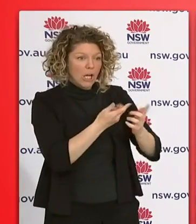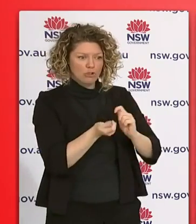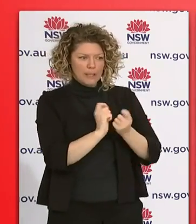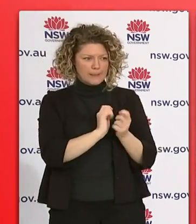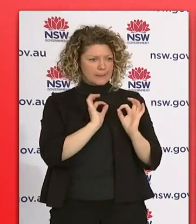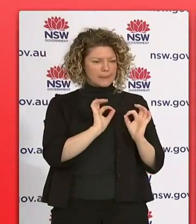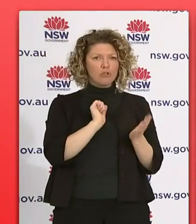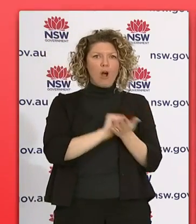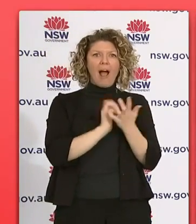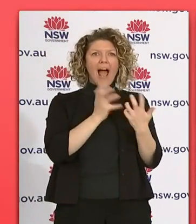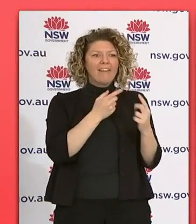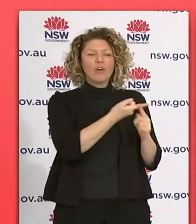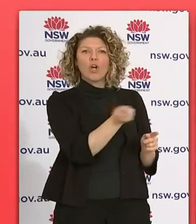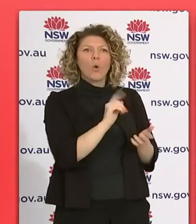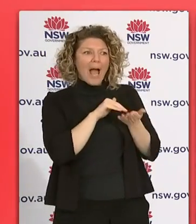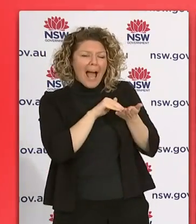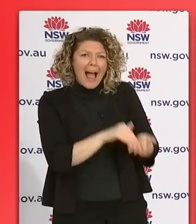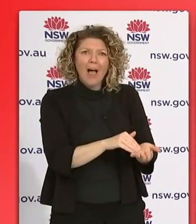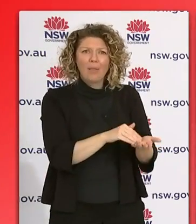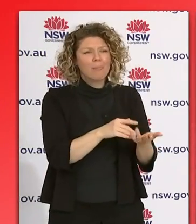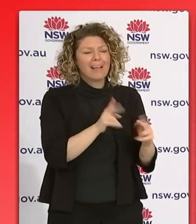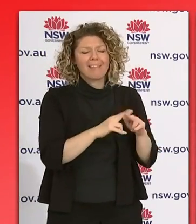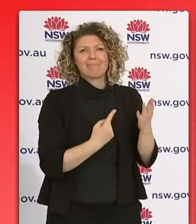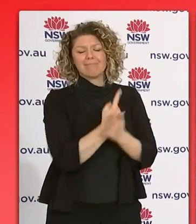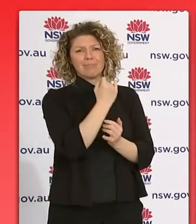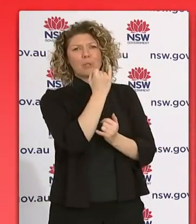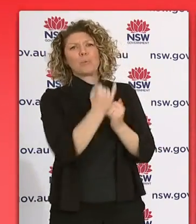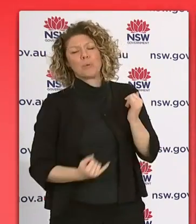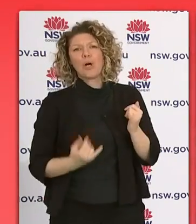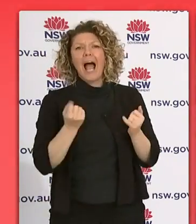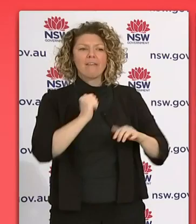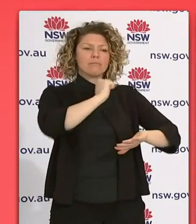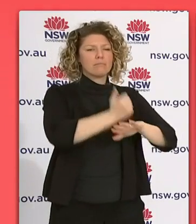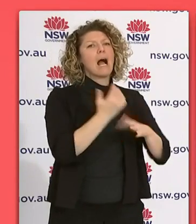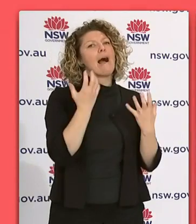to local communities out there to help them through this current difficult period. So thank you very much.